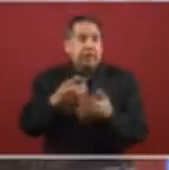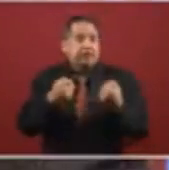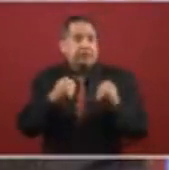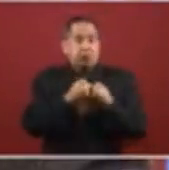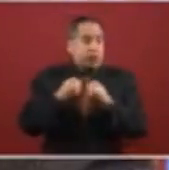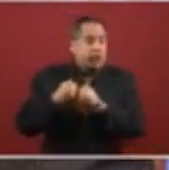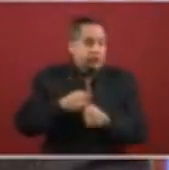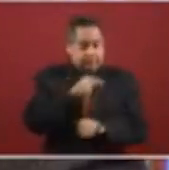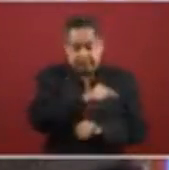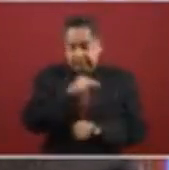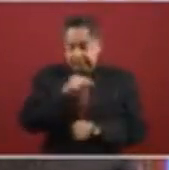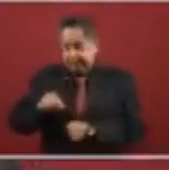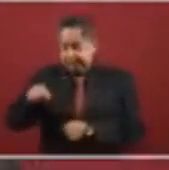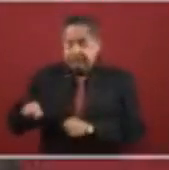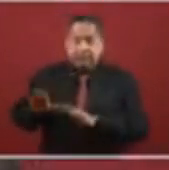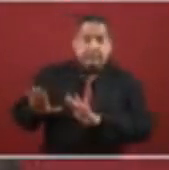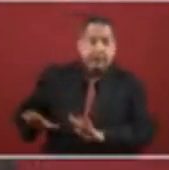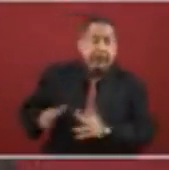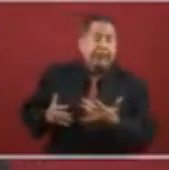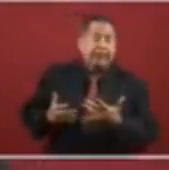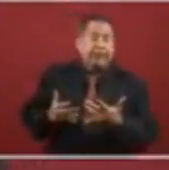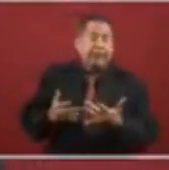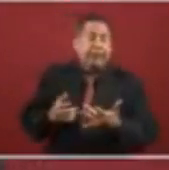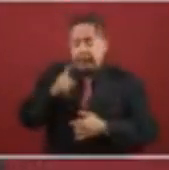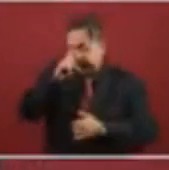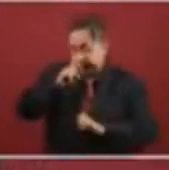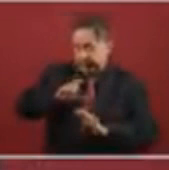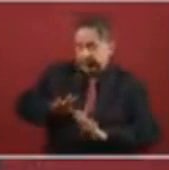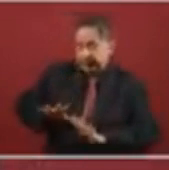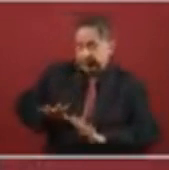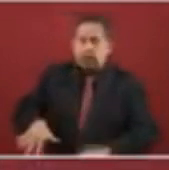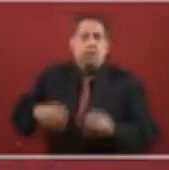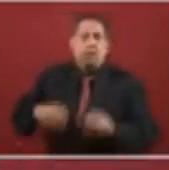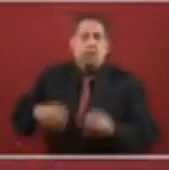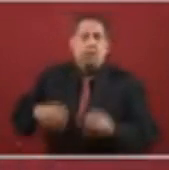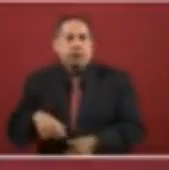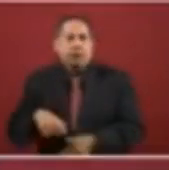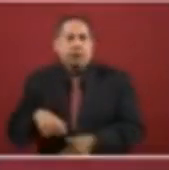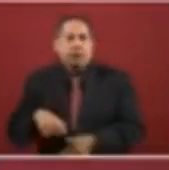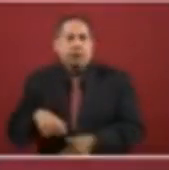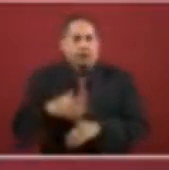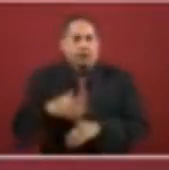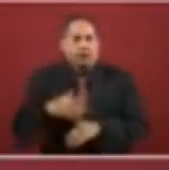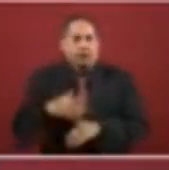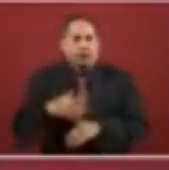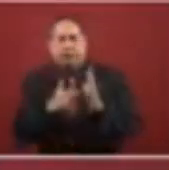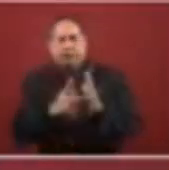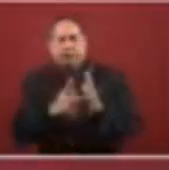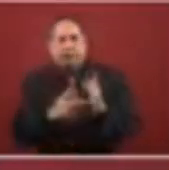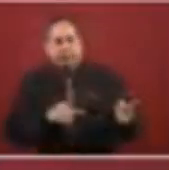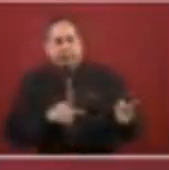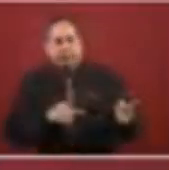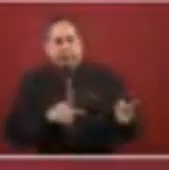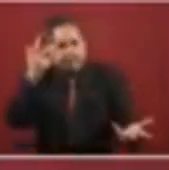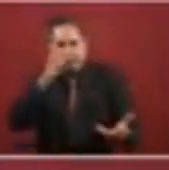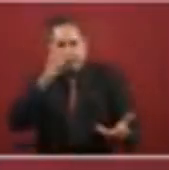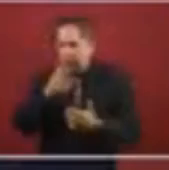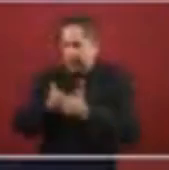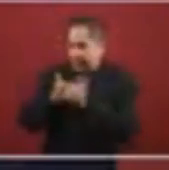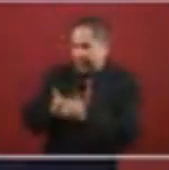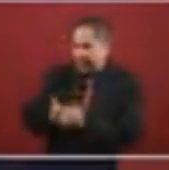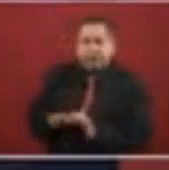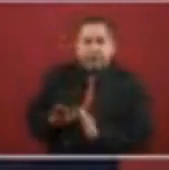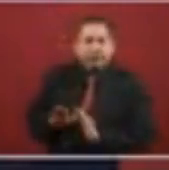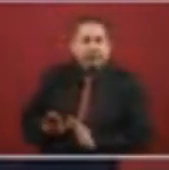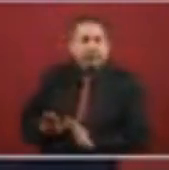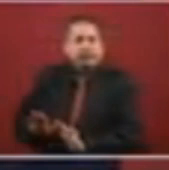It's impossible that the tomato would be spoiled. So this is more than logic